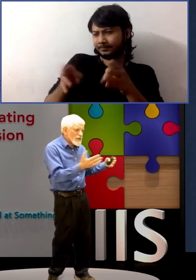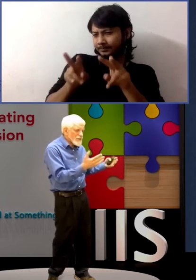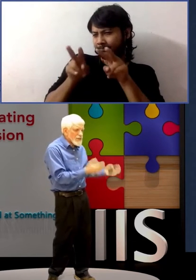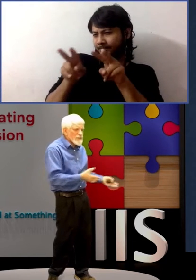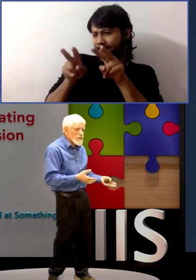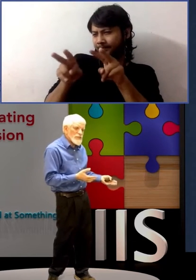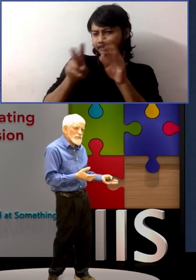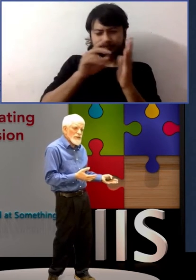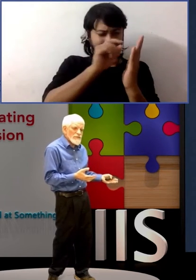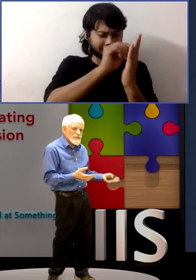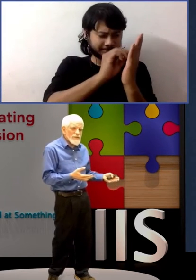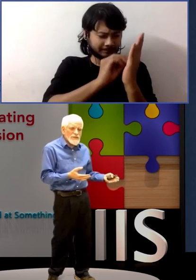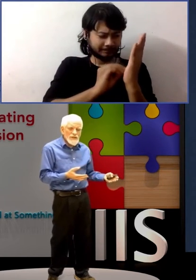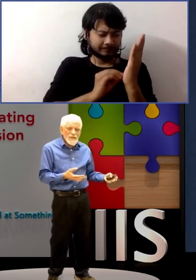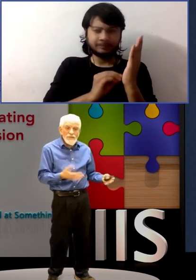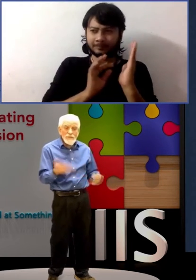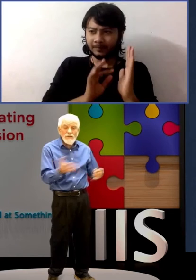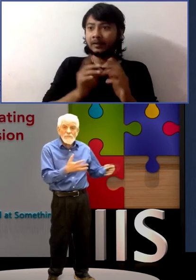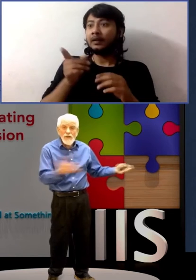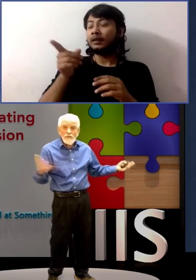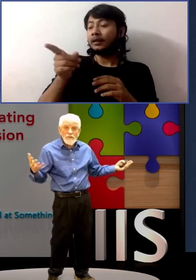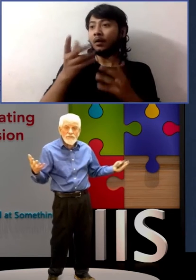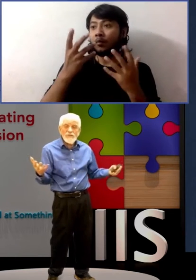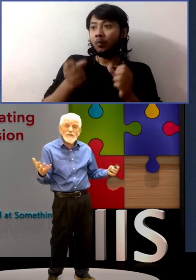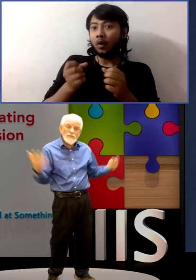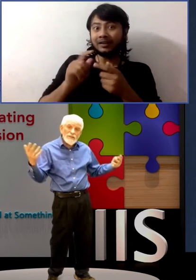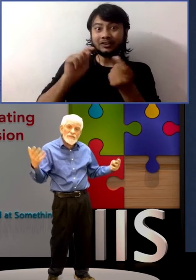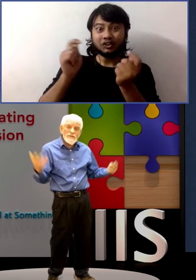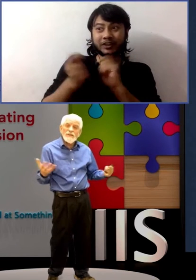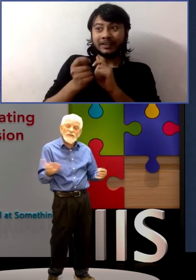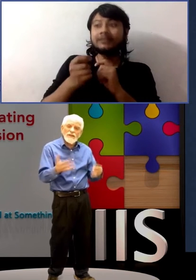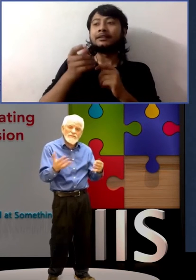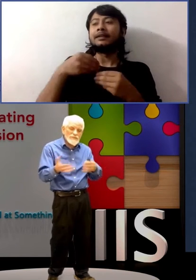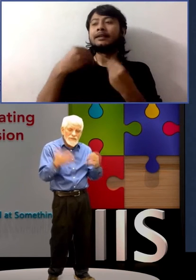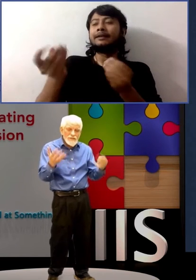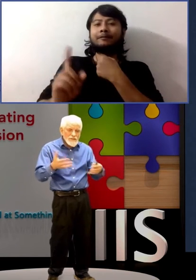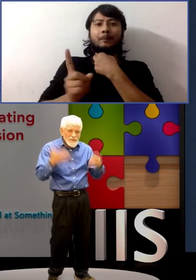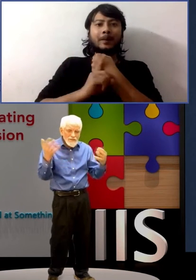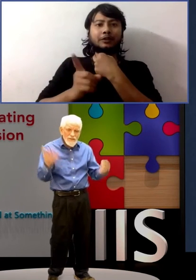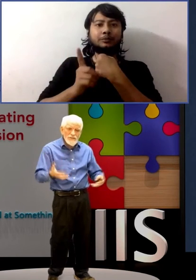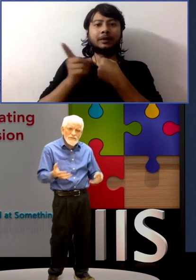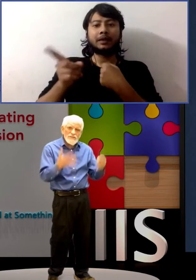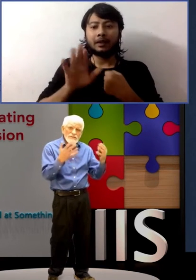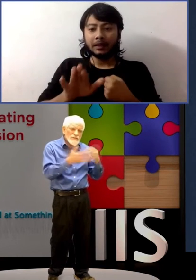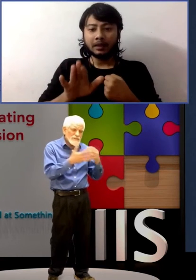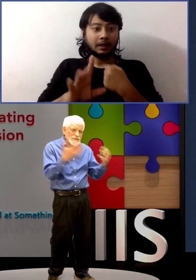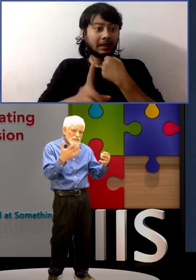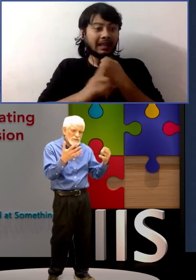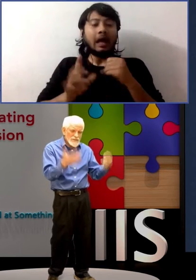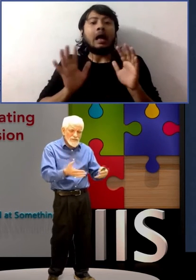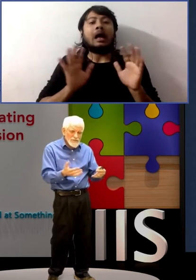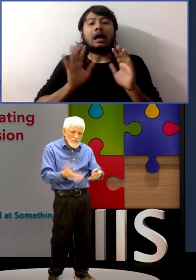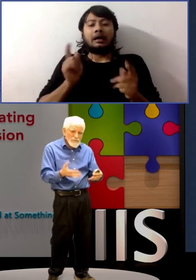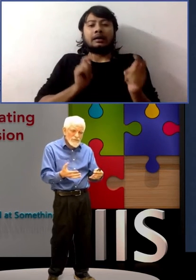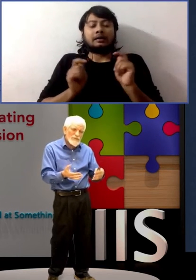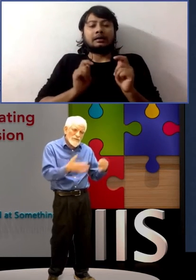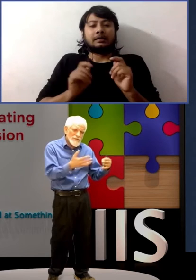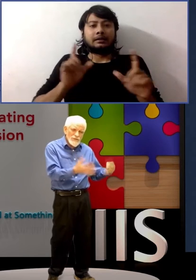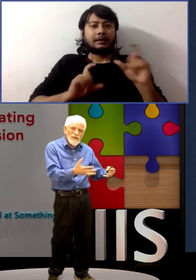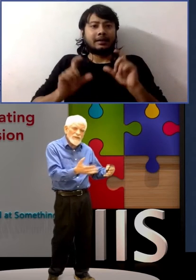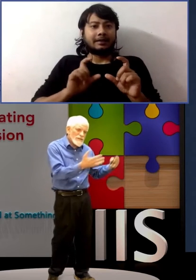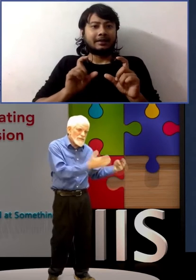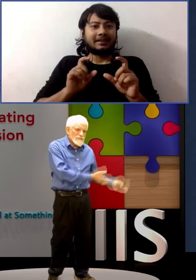and you change behavior. I mean, the medical model works great with this, right? You have a diagnosis, label,